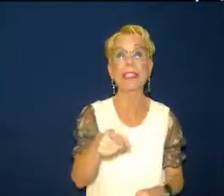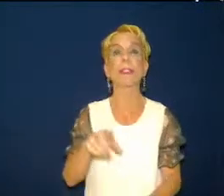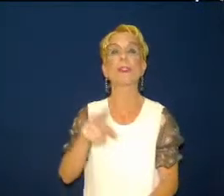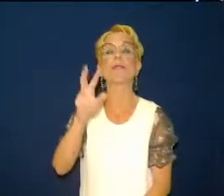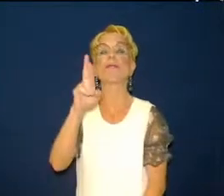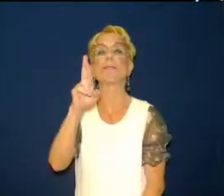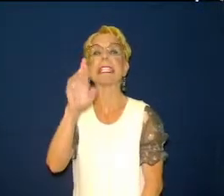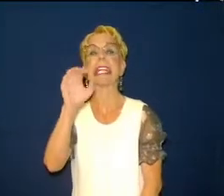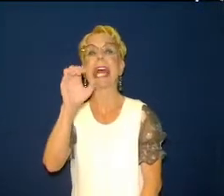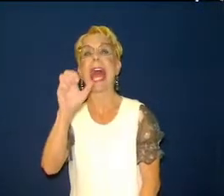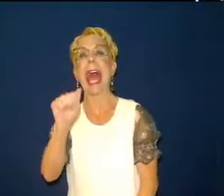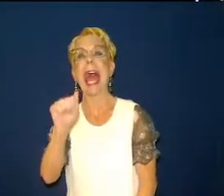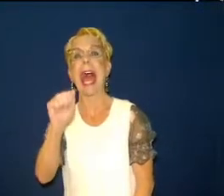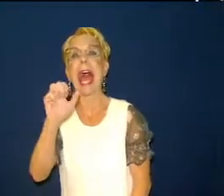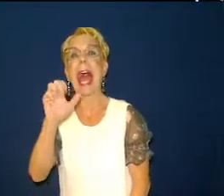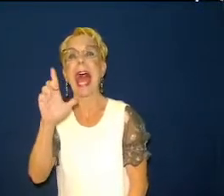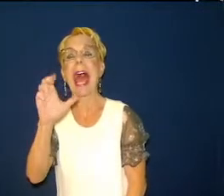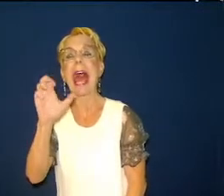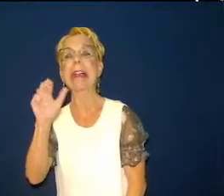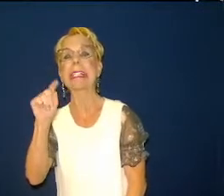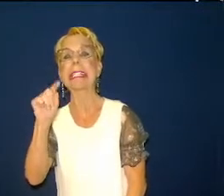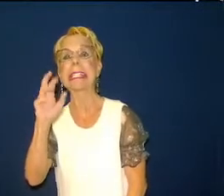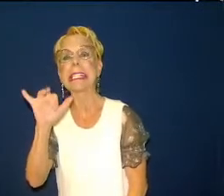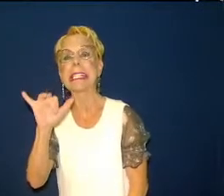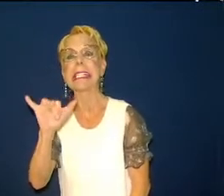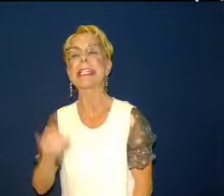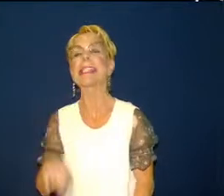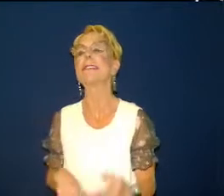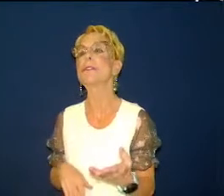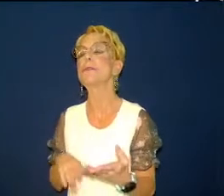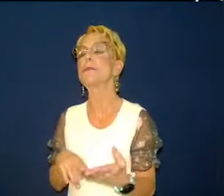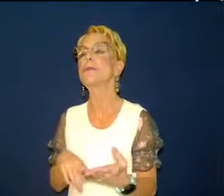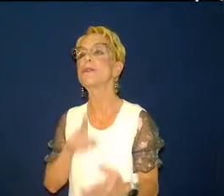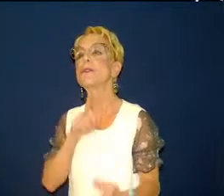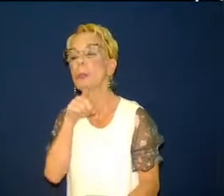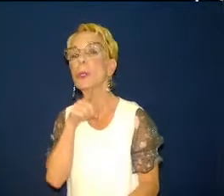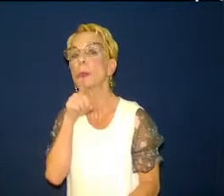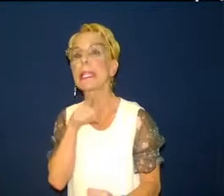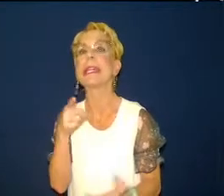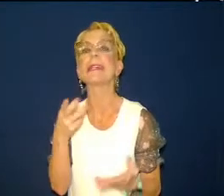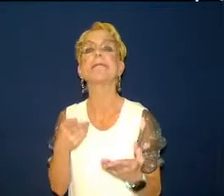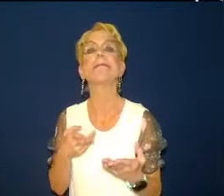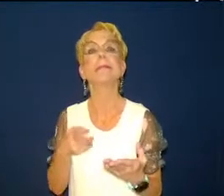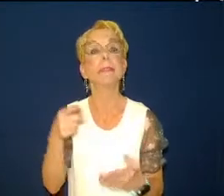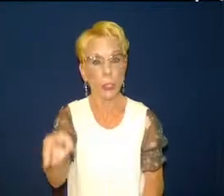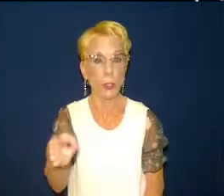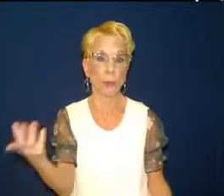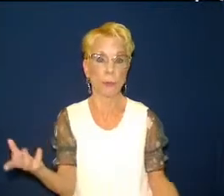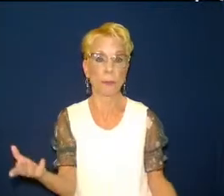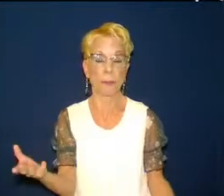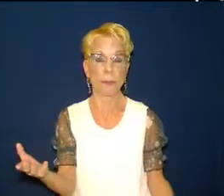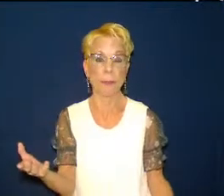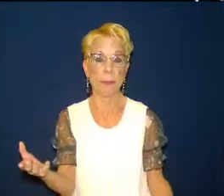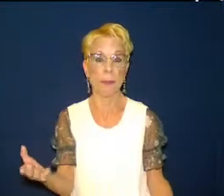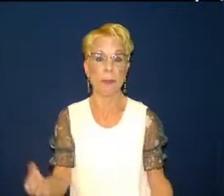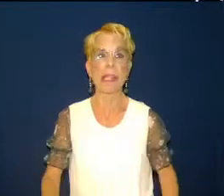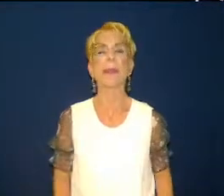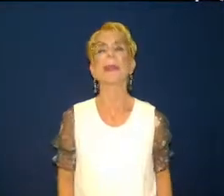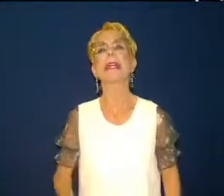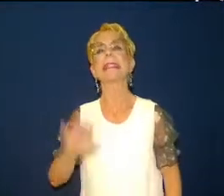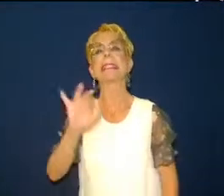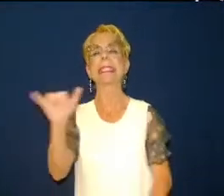does not take its time and do a gut check now and then and find out exactly